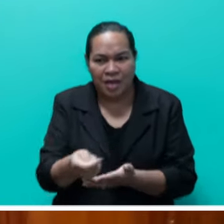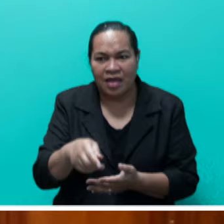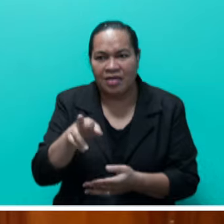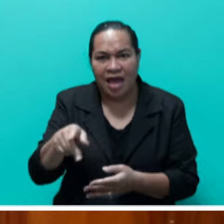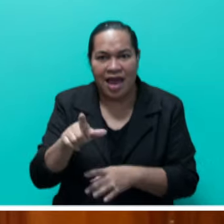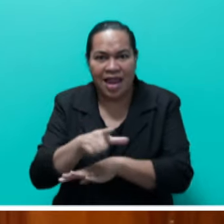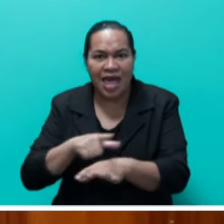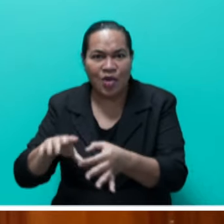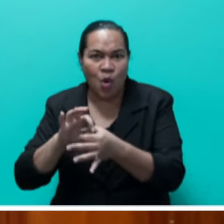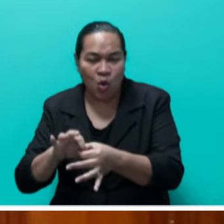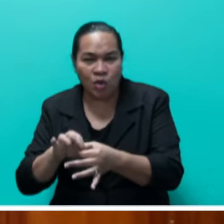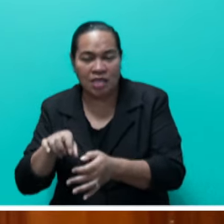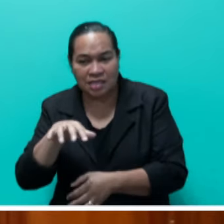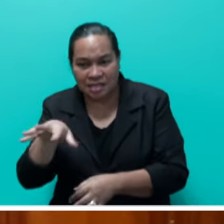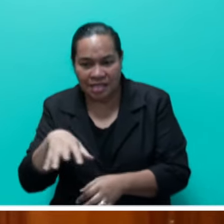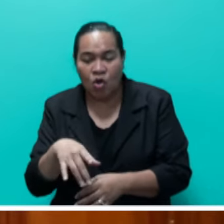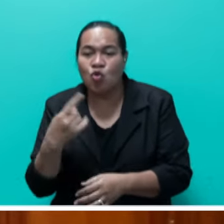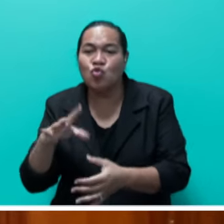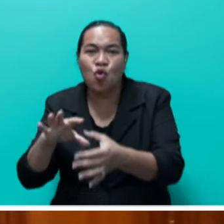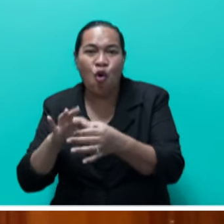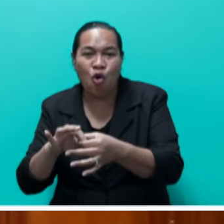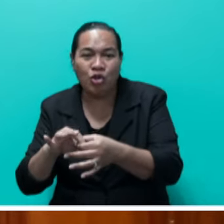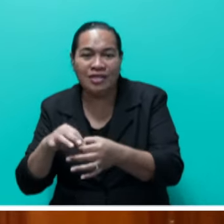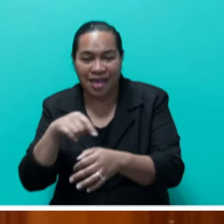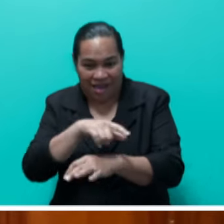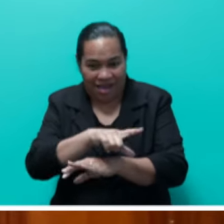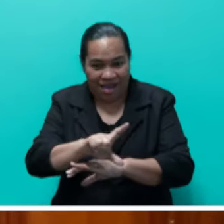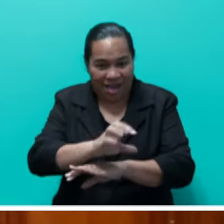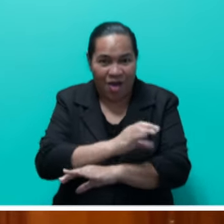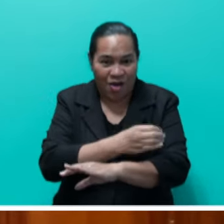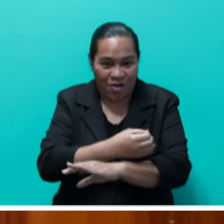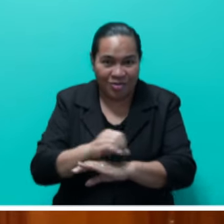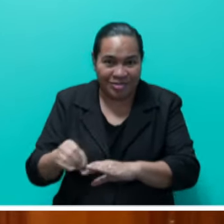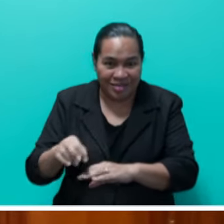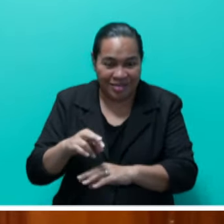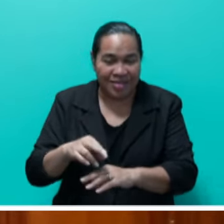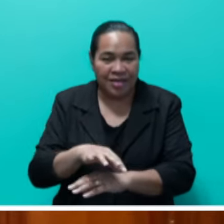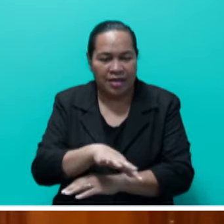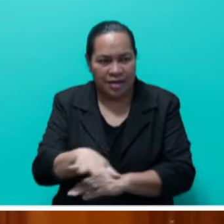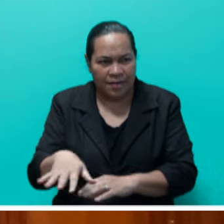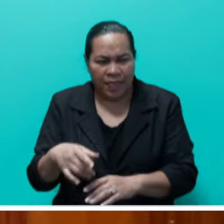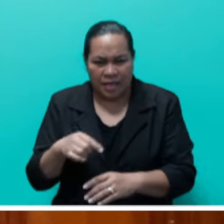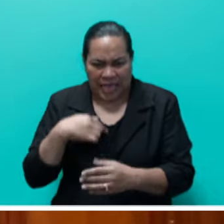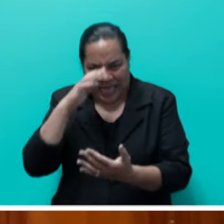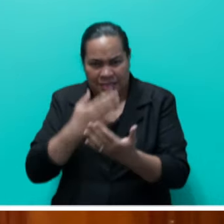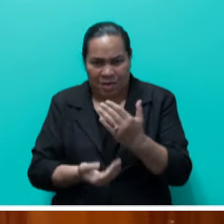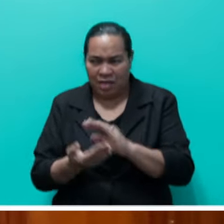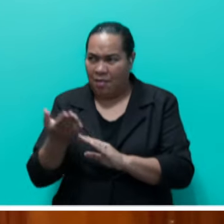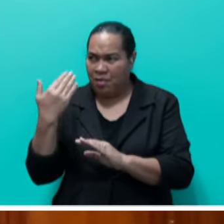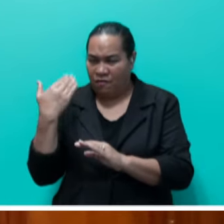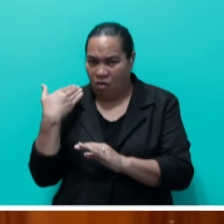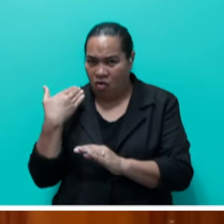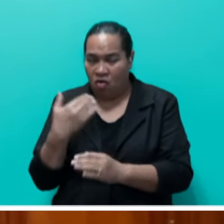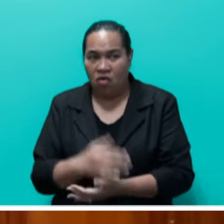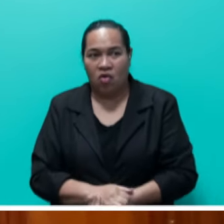or the owners of the Ngoli Goli at that particular time. Now, the experience from before tells us that